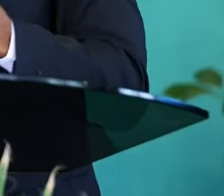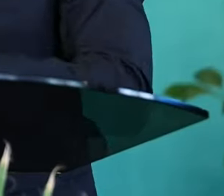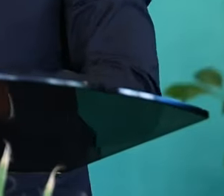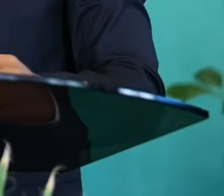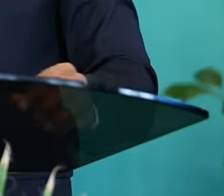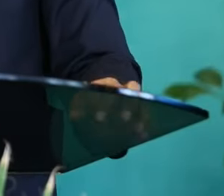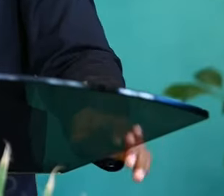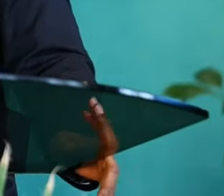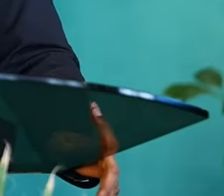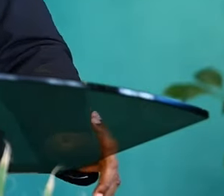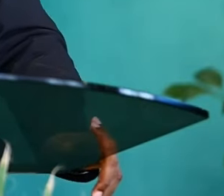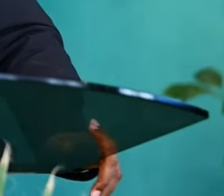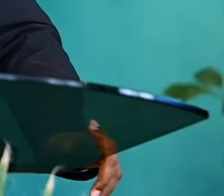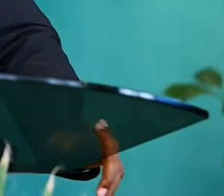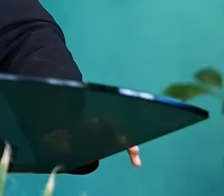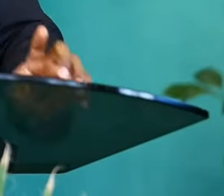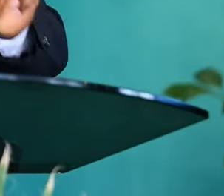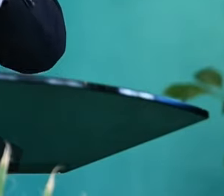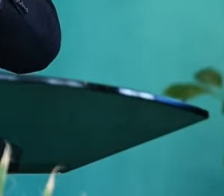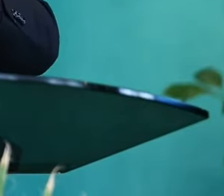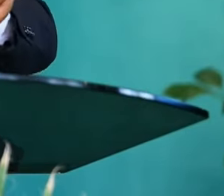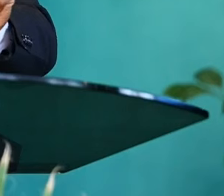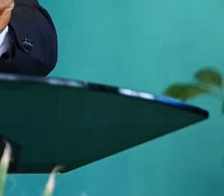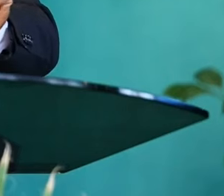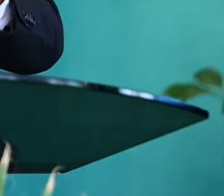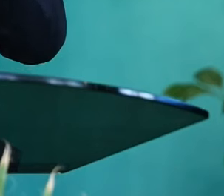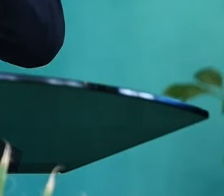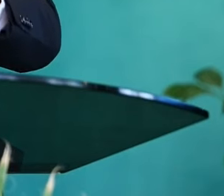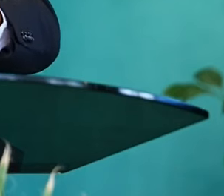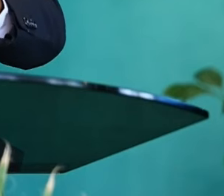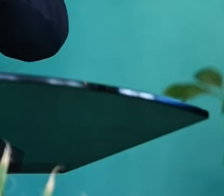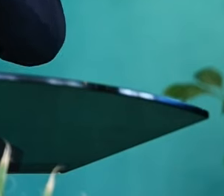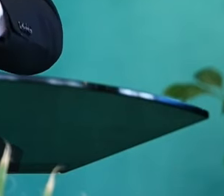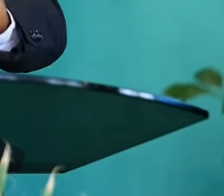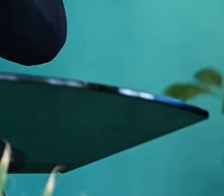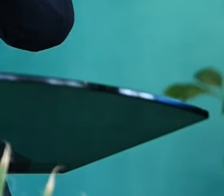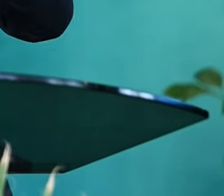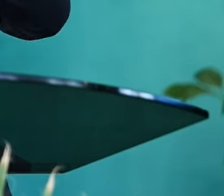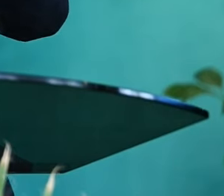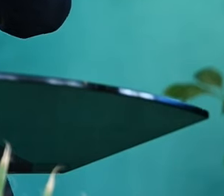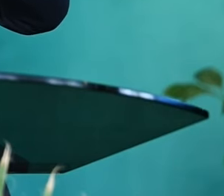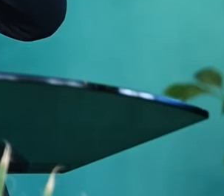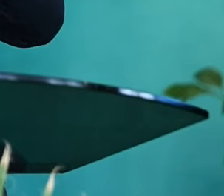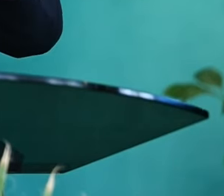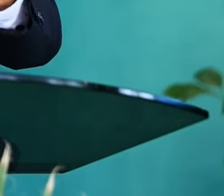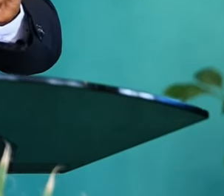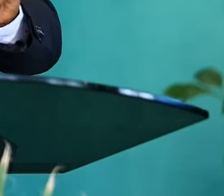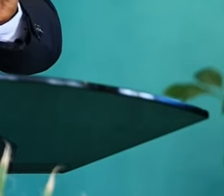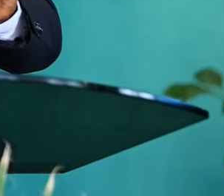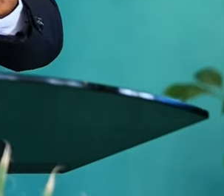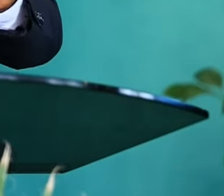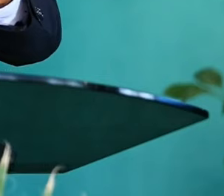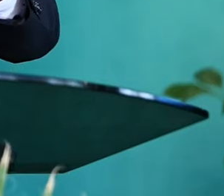land, enjoy great peace. Friends, to inherit the earth means to dwell in the earth made new forever.